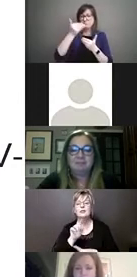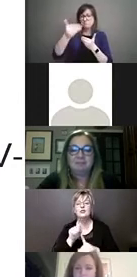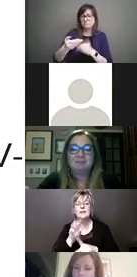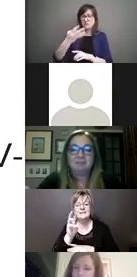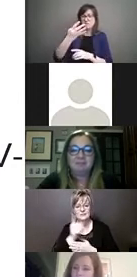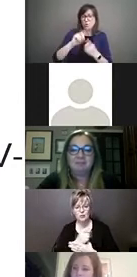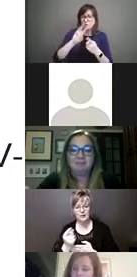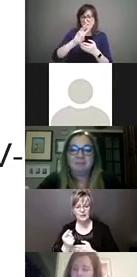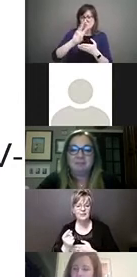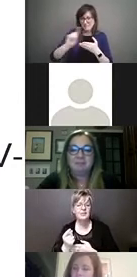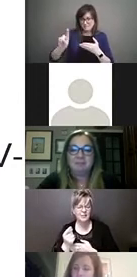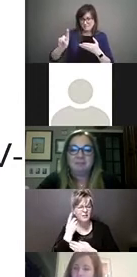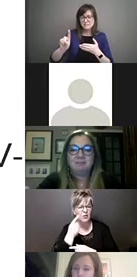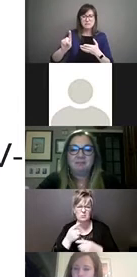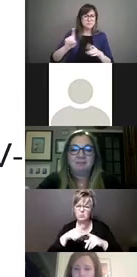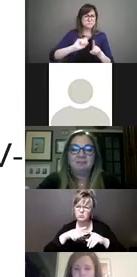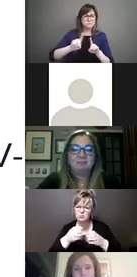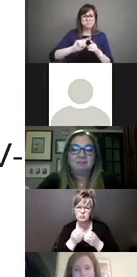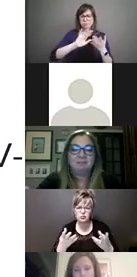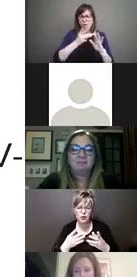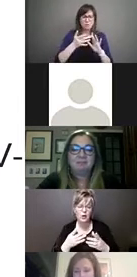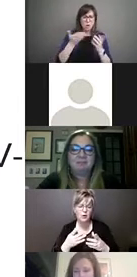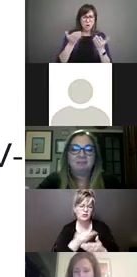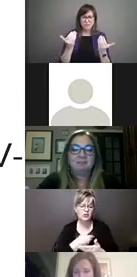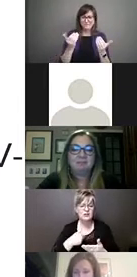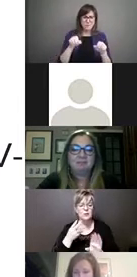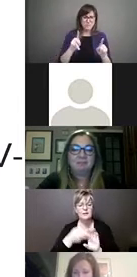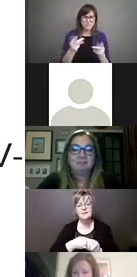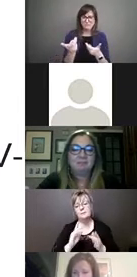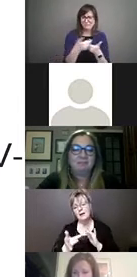of different online engagement opportunities. So I hope you'll check it out.